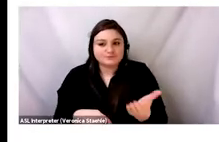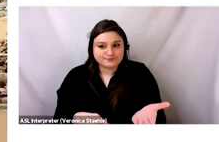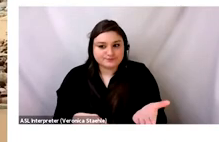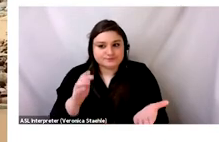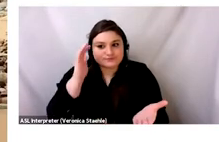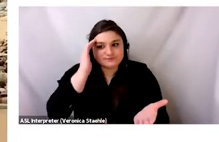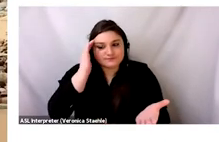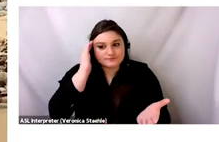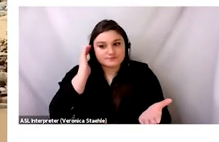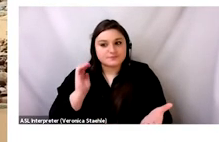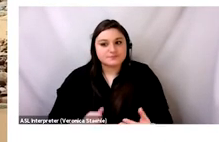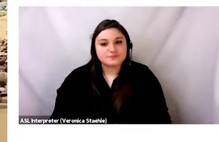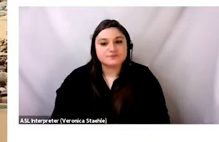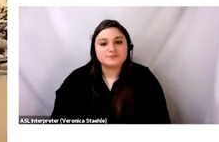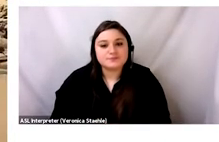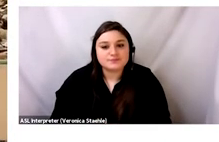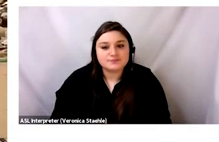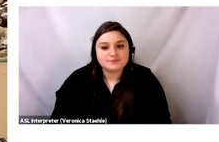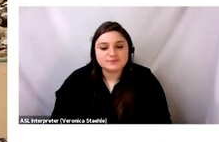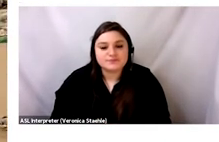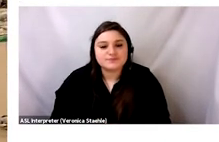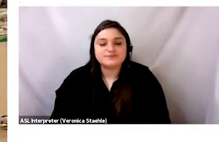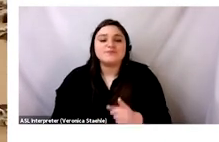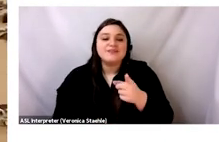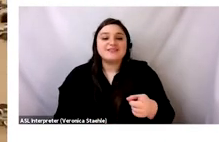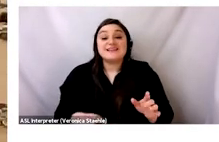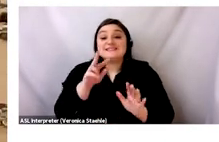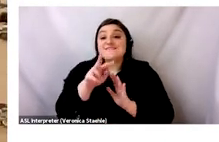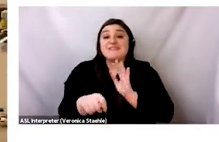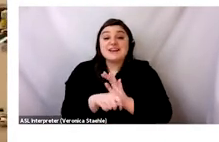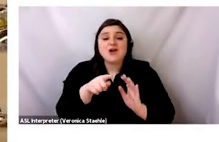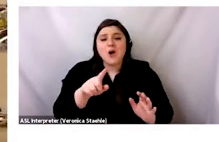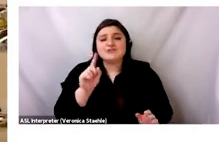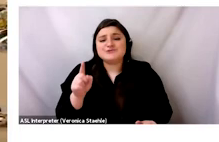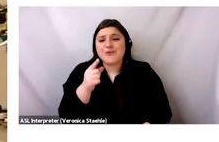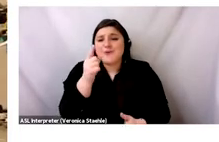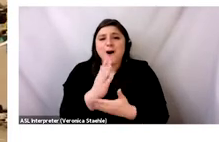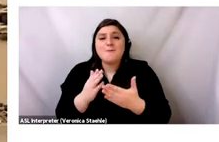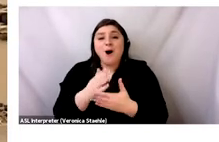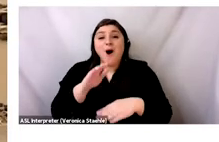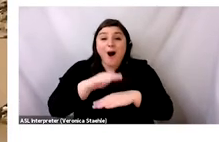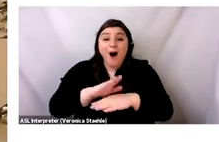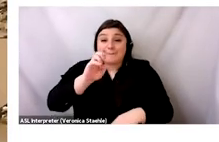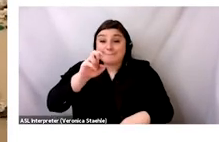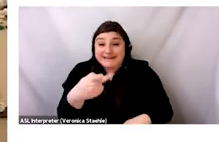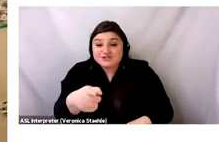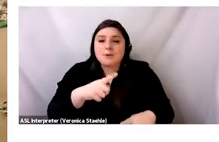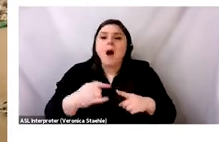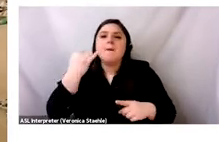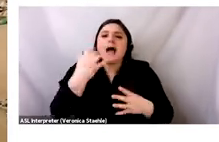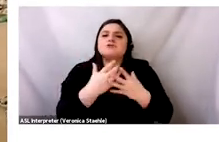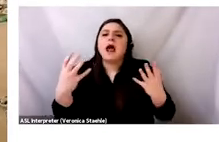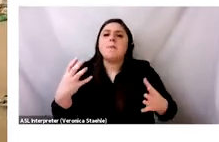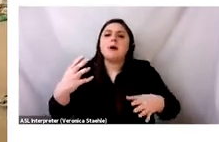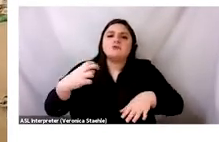so in this video, basically of what you see here, we think this is basically a fraction of what's lying on the seafloor.